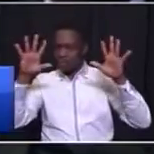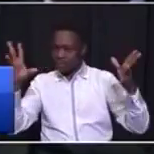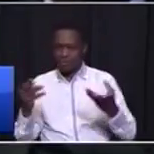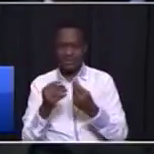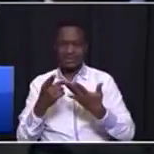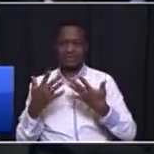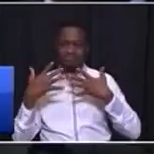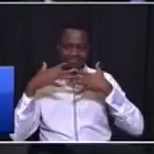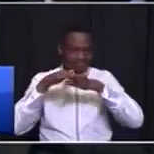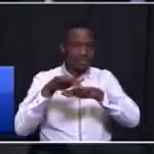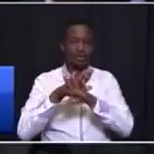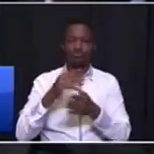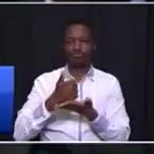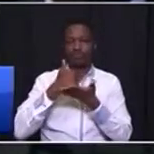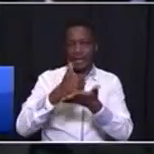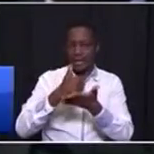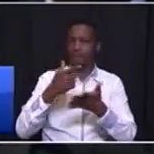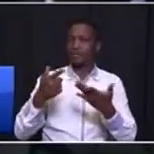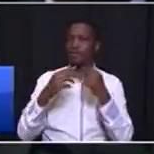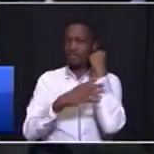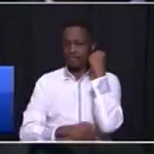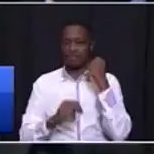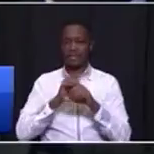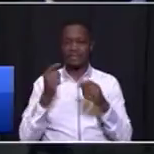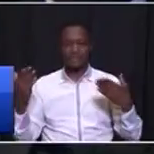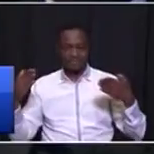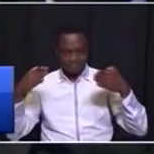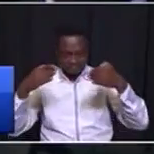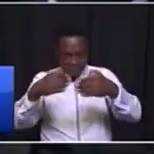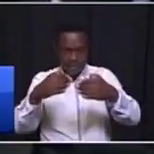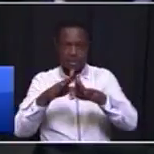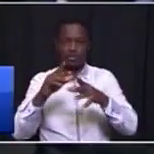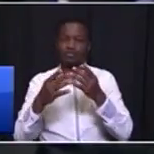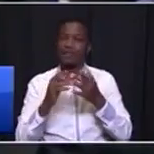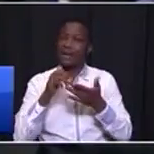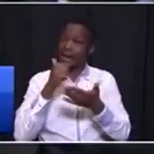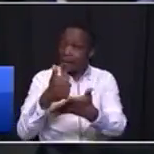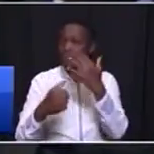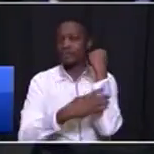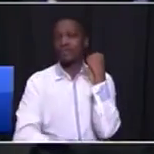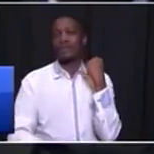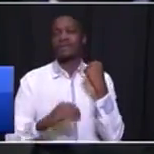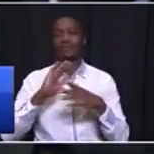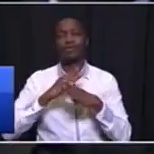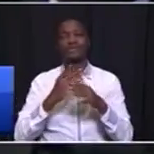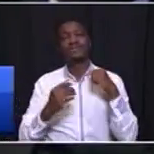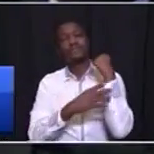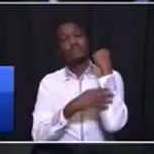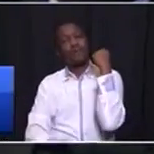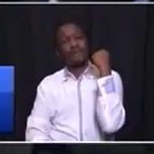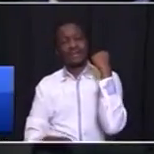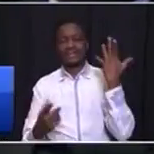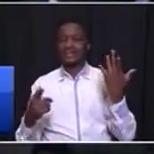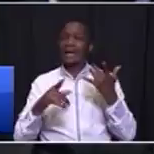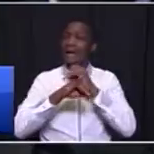interventions to help poverty must be directed, and poverty levels are more extreme in the Westrend